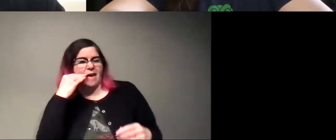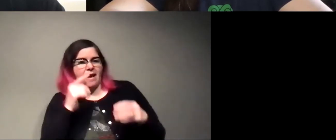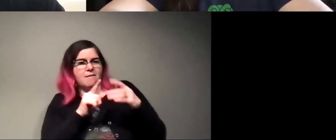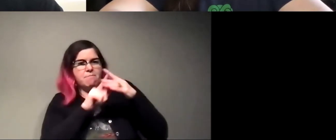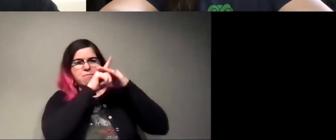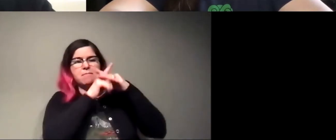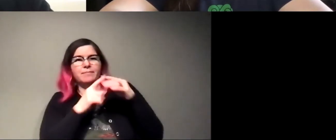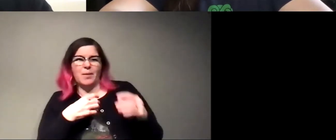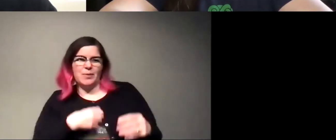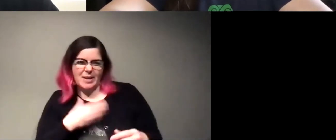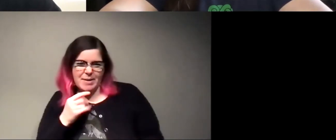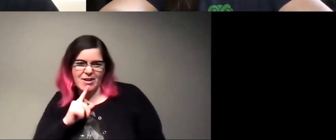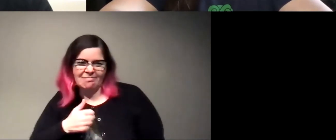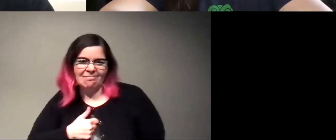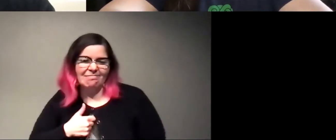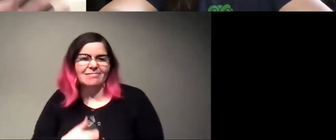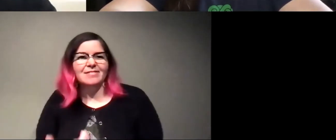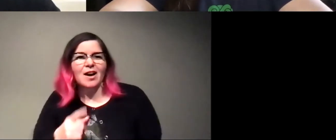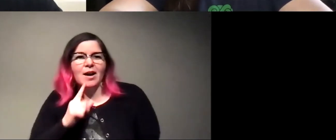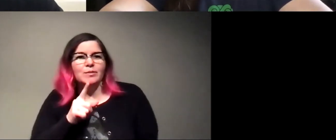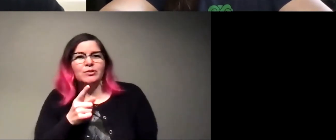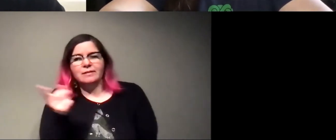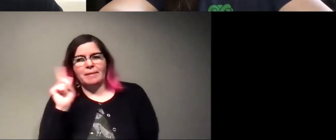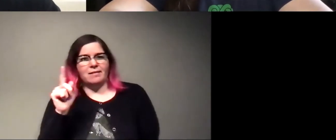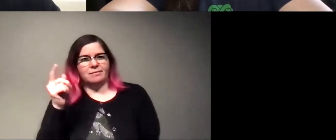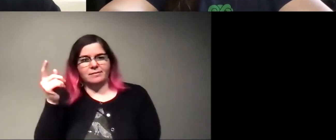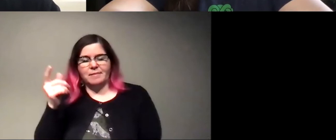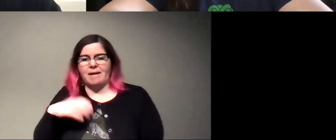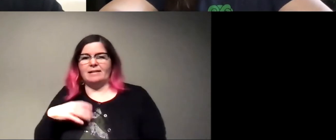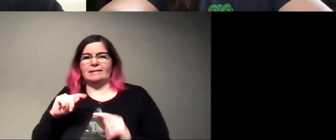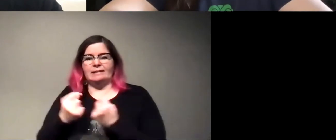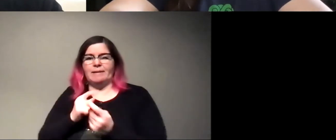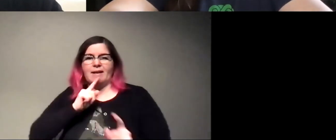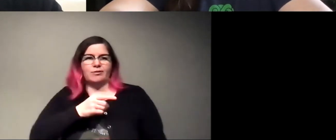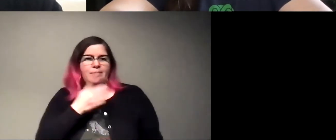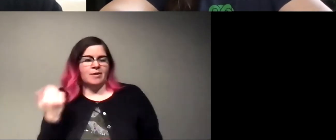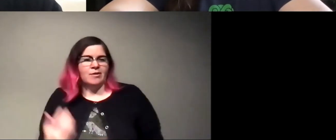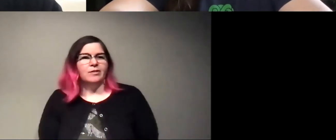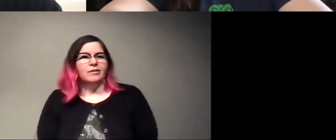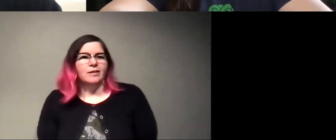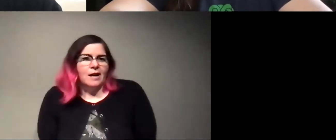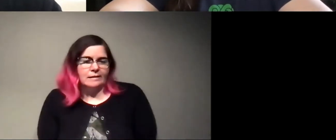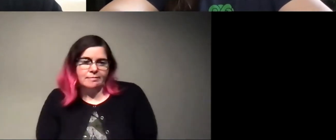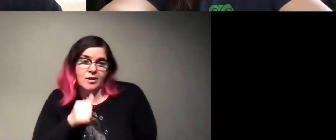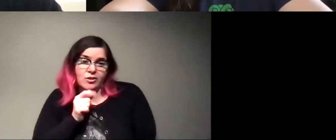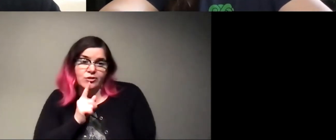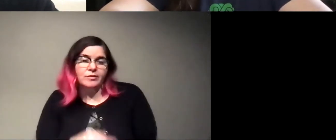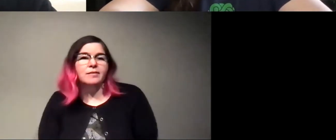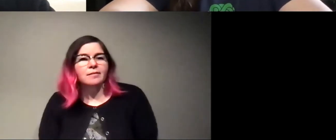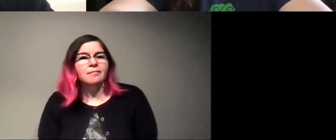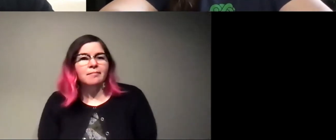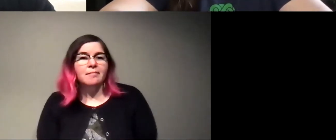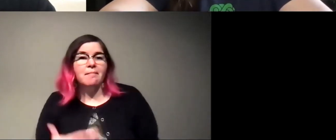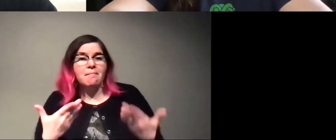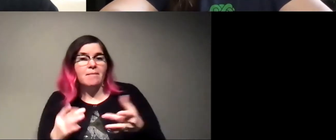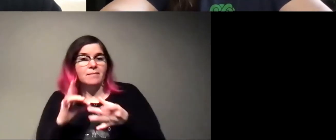I wish I had a better answer for you. I'm sure one of somebody else from my crew could probably answer that question, but I'm not sure. Yeah. Maybe it has